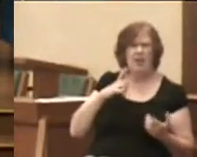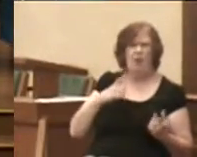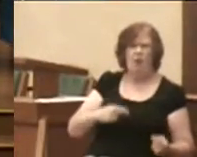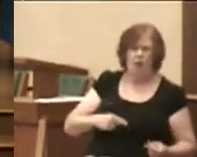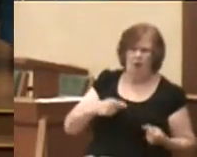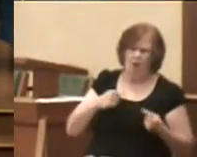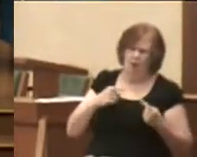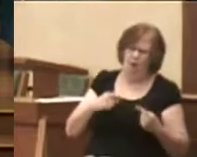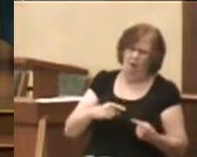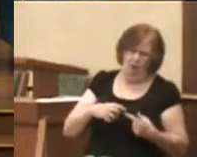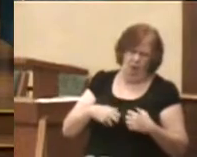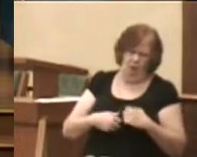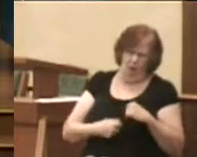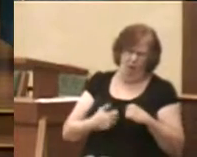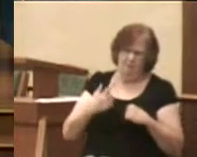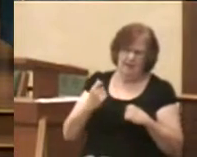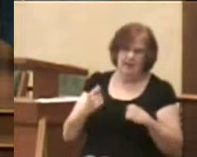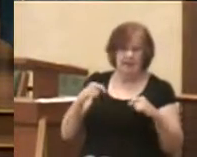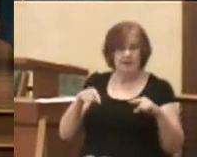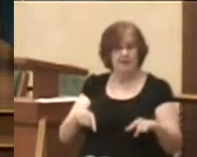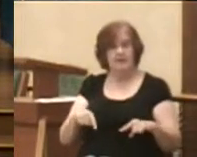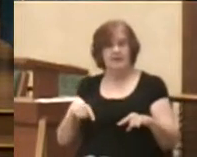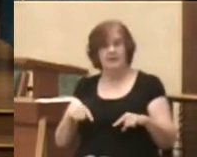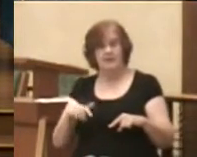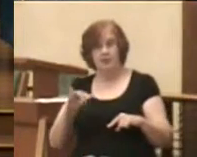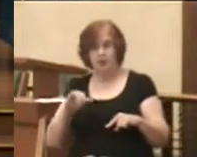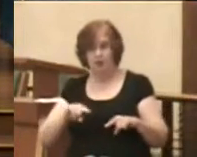because he got his comfort in this life.